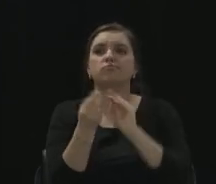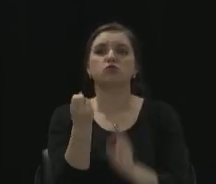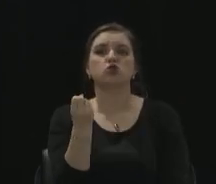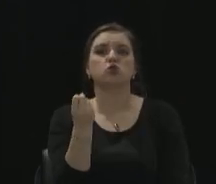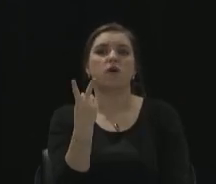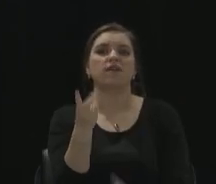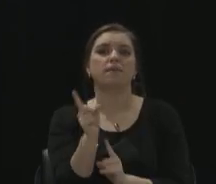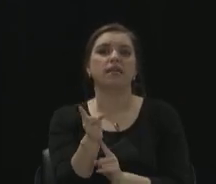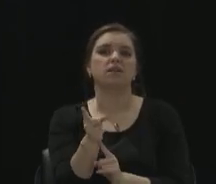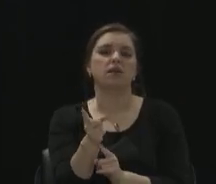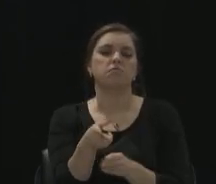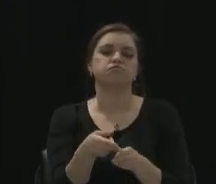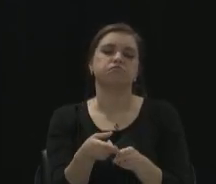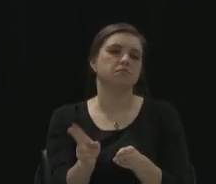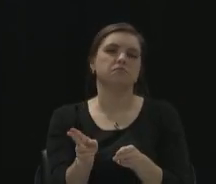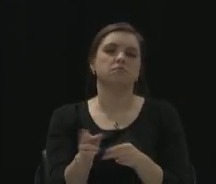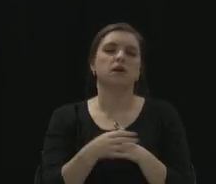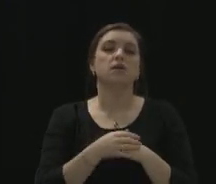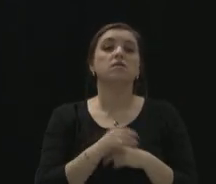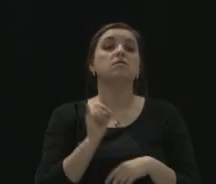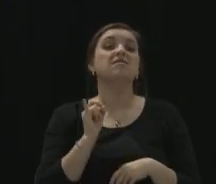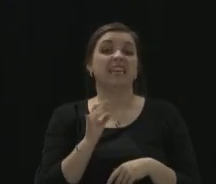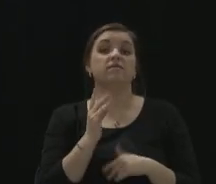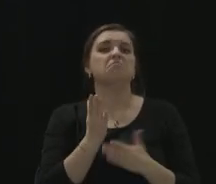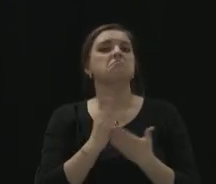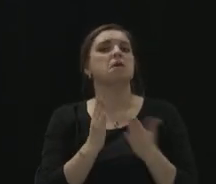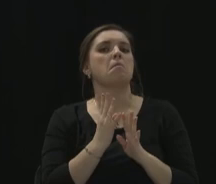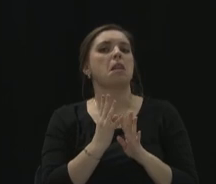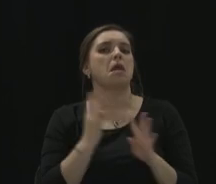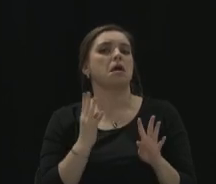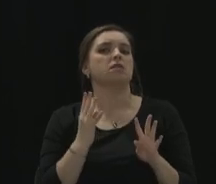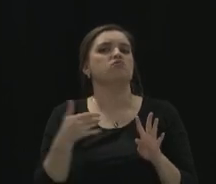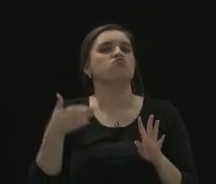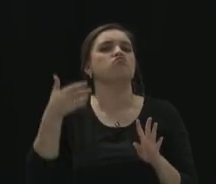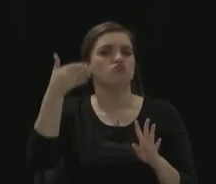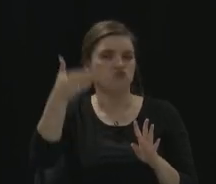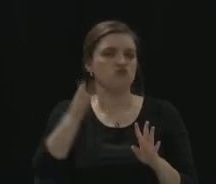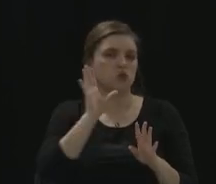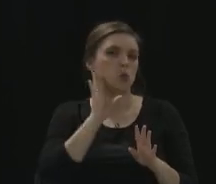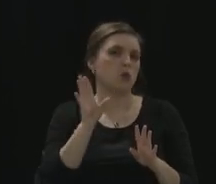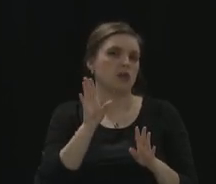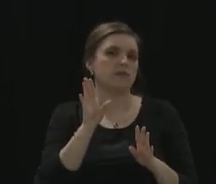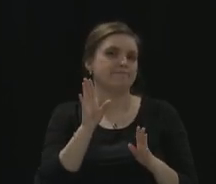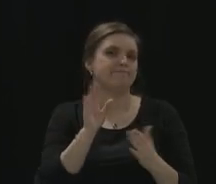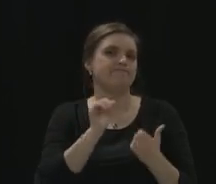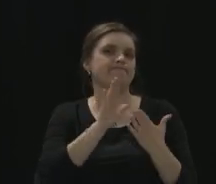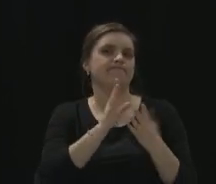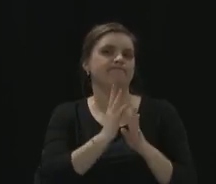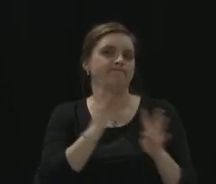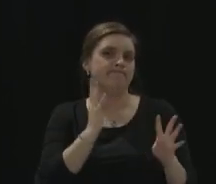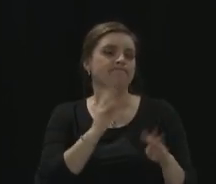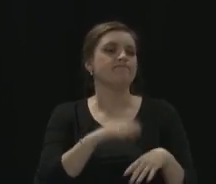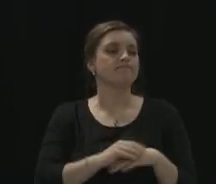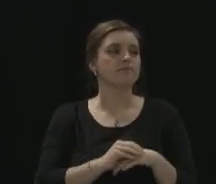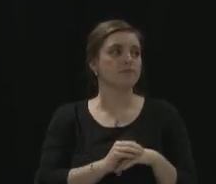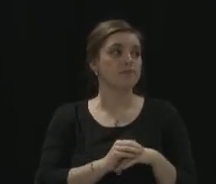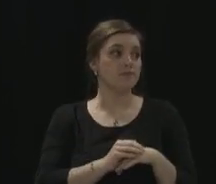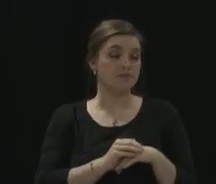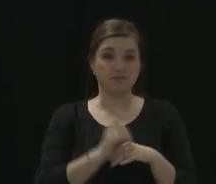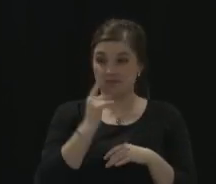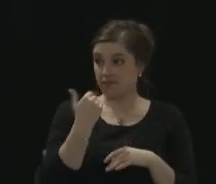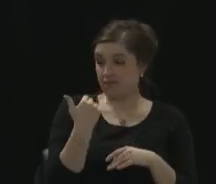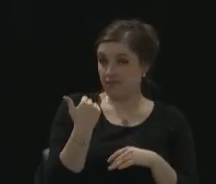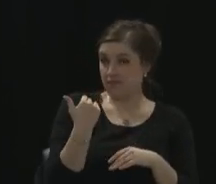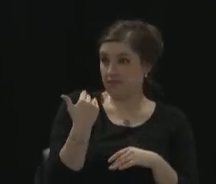Oh, that's awesome. And if we do have some lines, which we do every once in while, this past year, for early